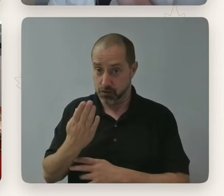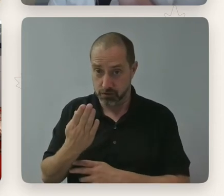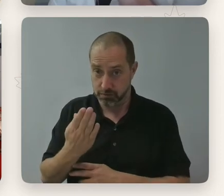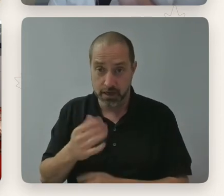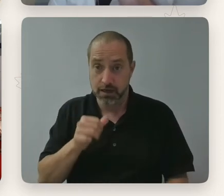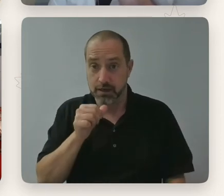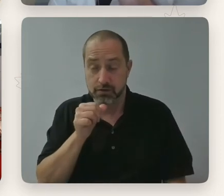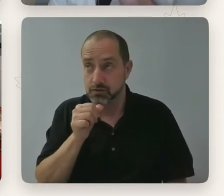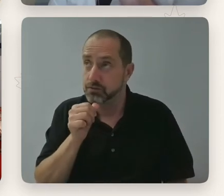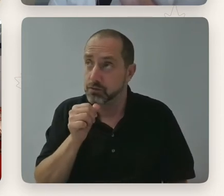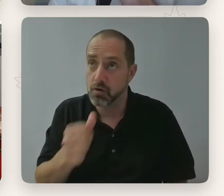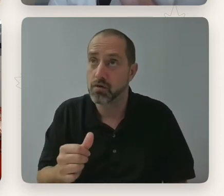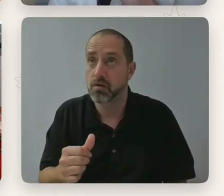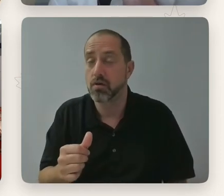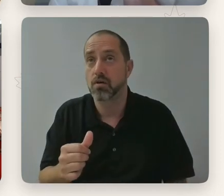you know,